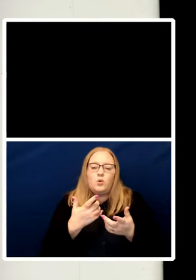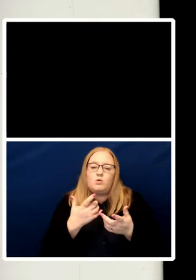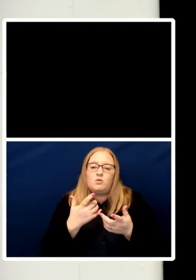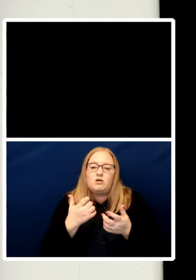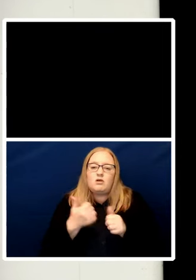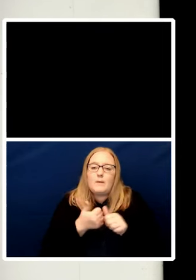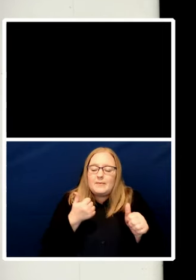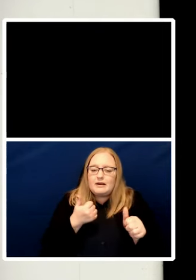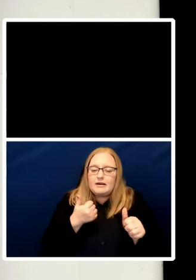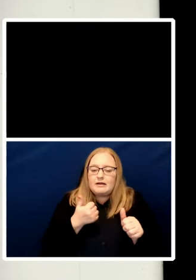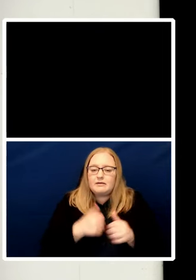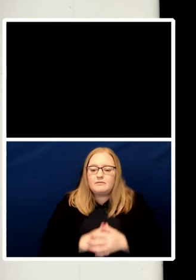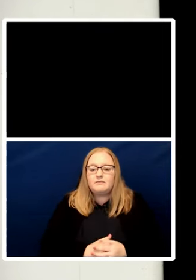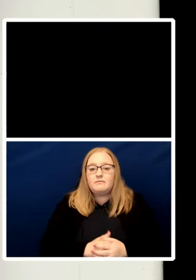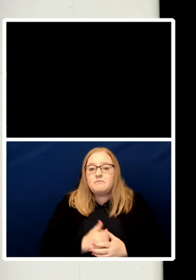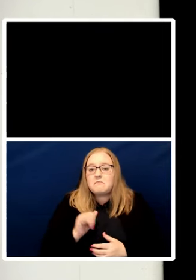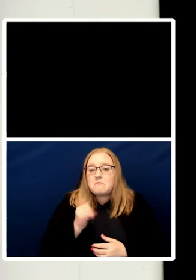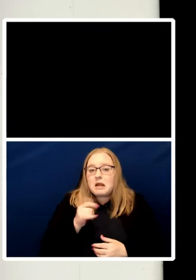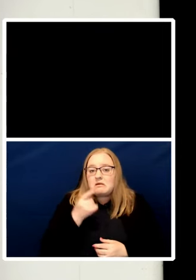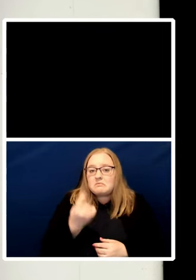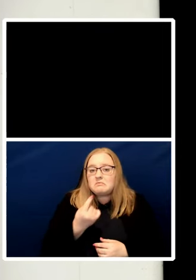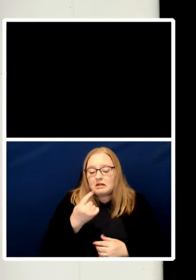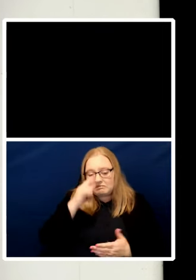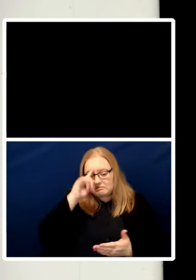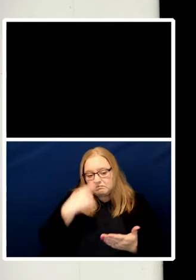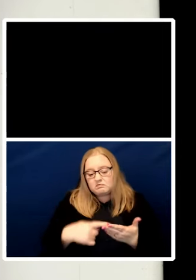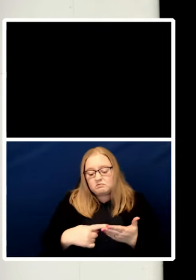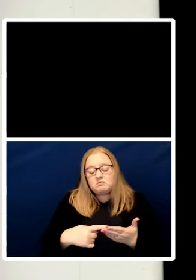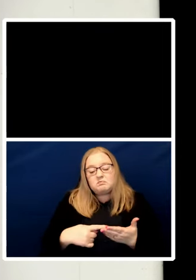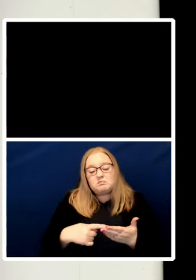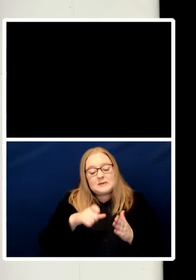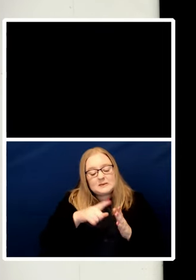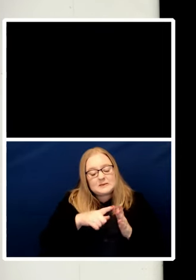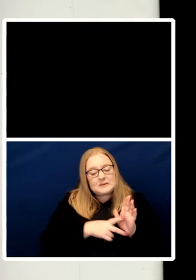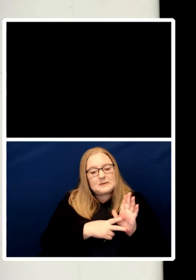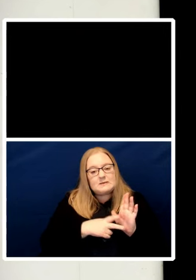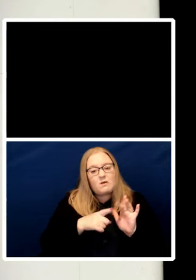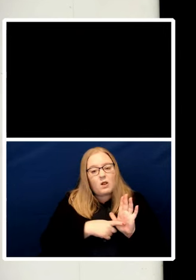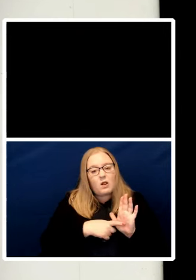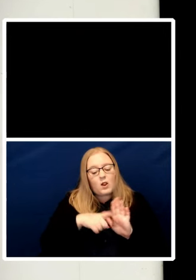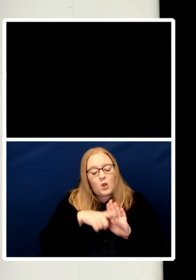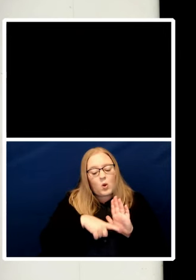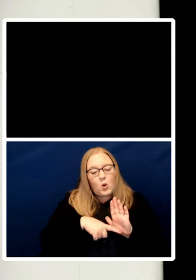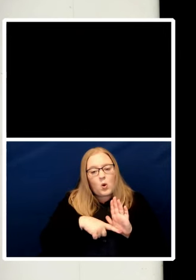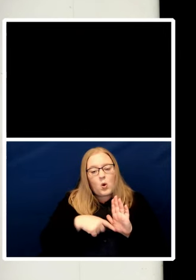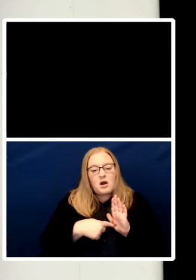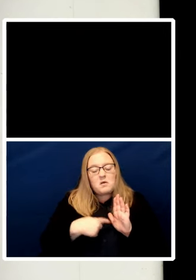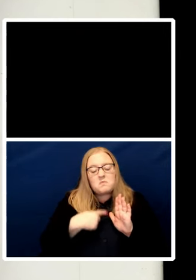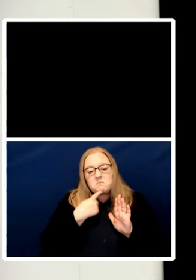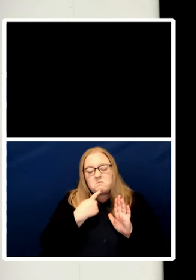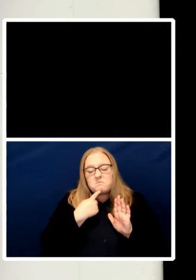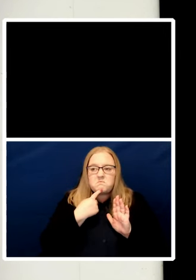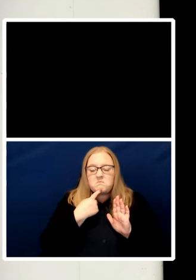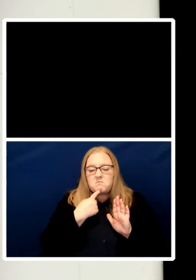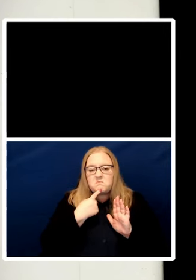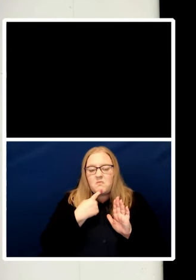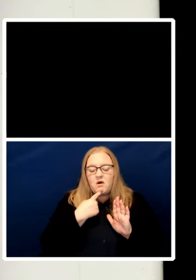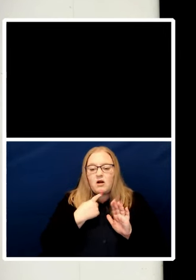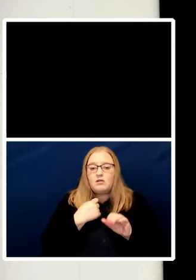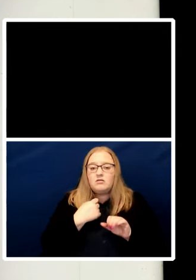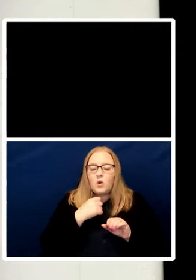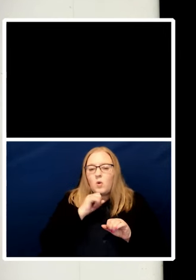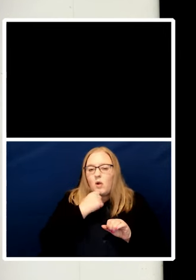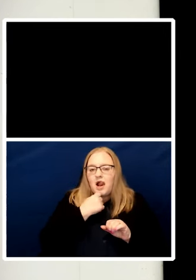to breach civil or criminal law, perhaps by revealing trade or state secrets or by taking